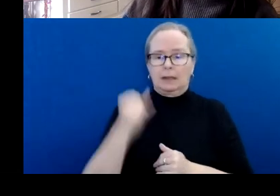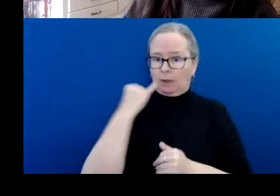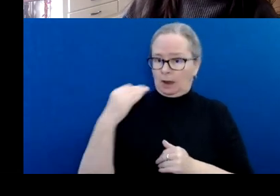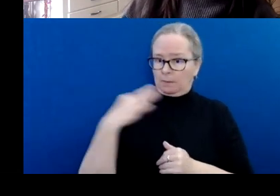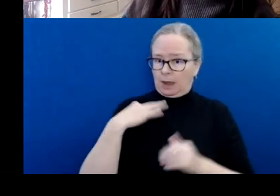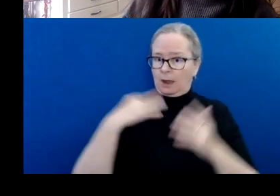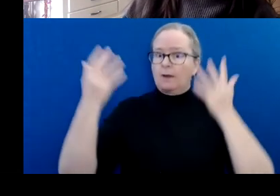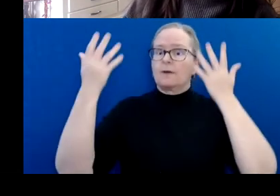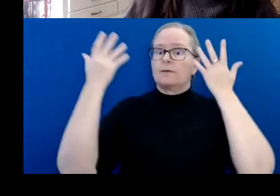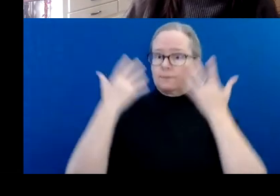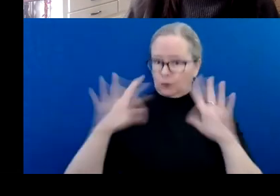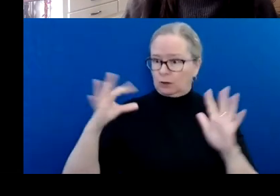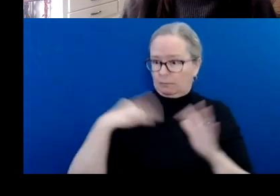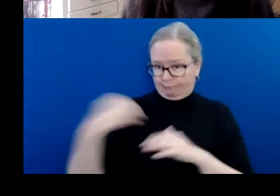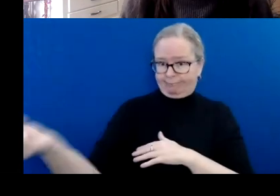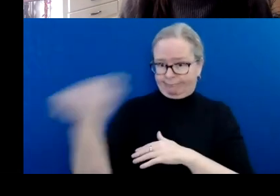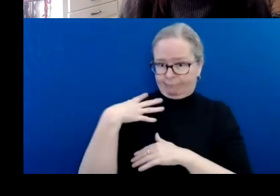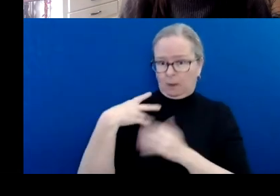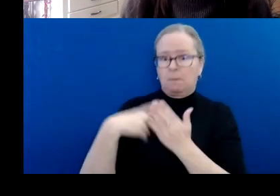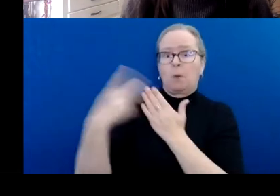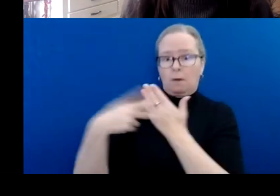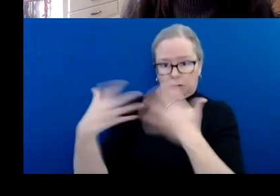Opportunities that are urgent or time-sensitive.